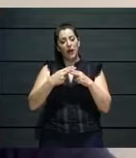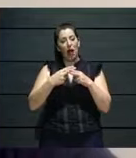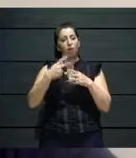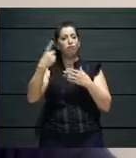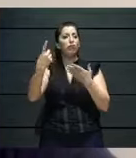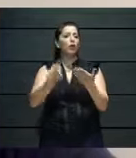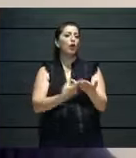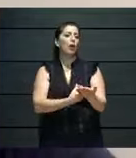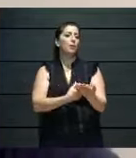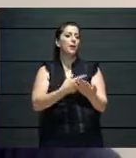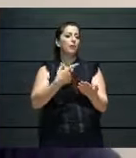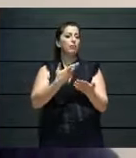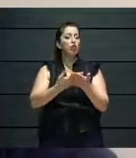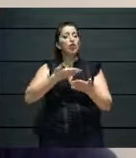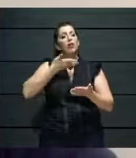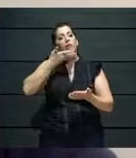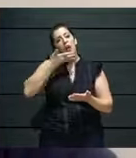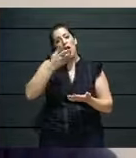already made.